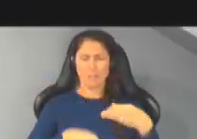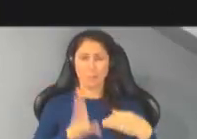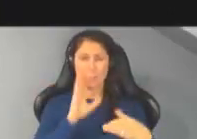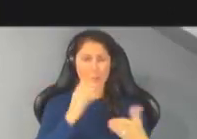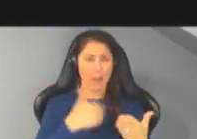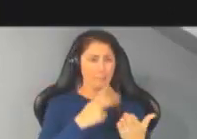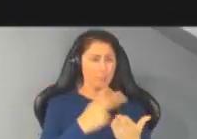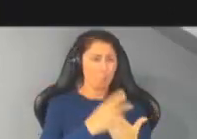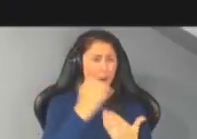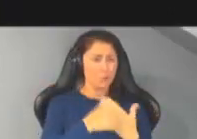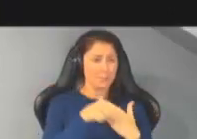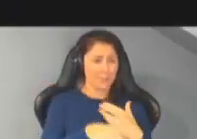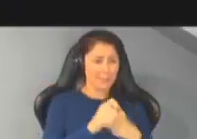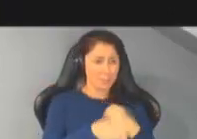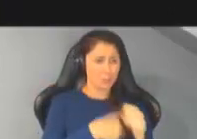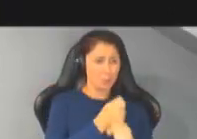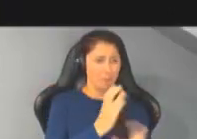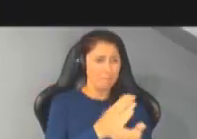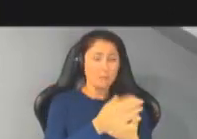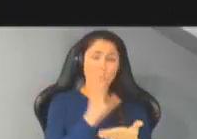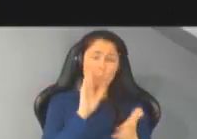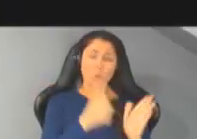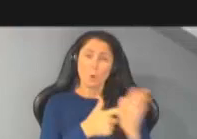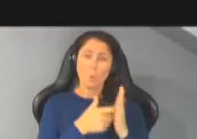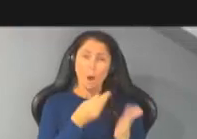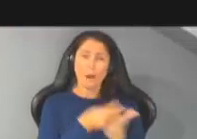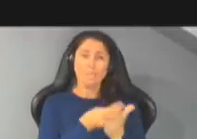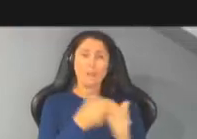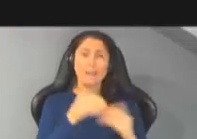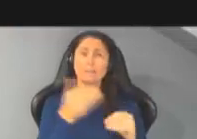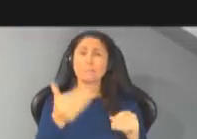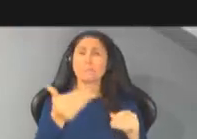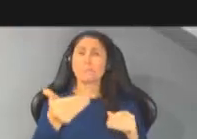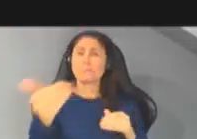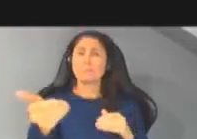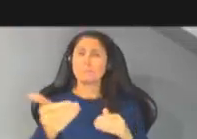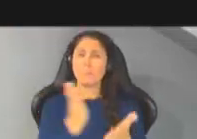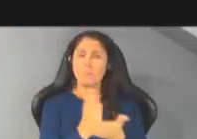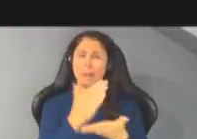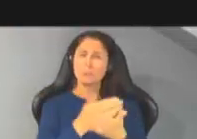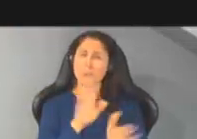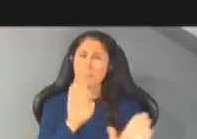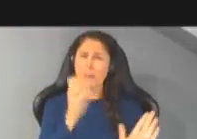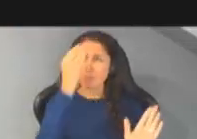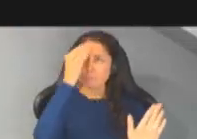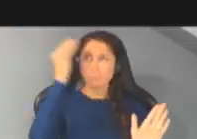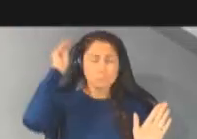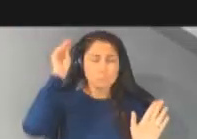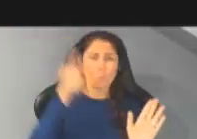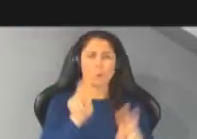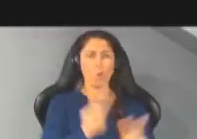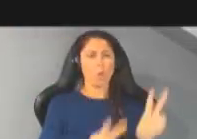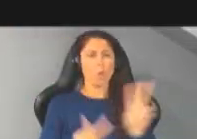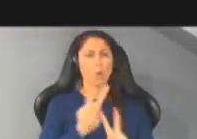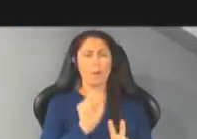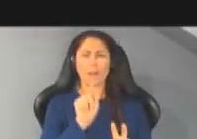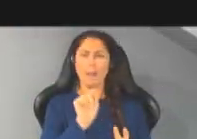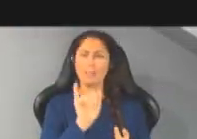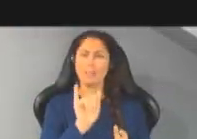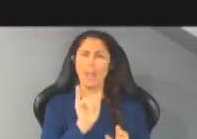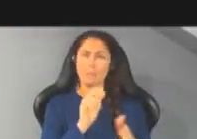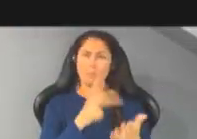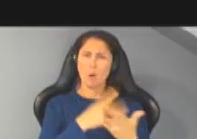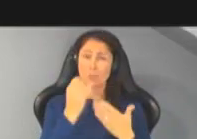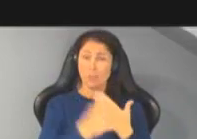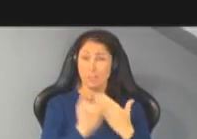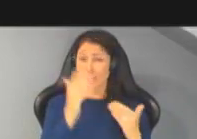capital budget that will require funding in future year budget so you just want to be aware of that whenever you're looking over all the capital projects that's why we